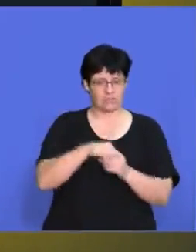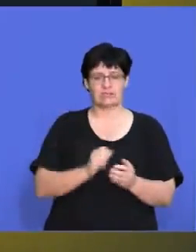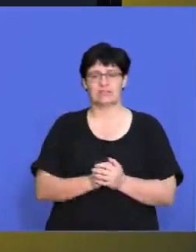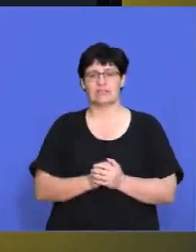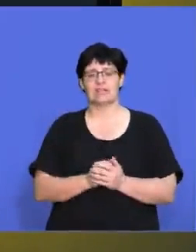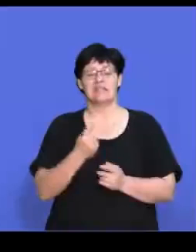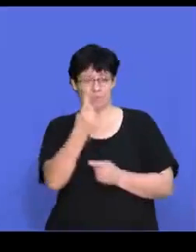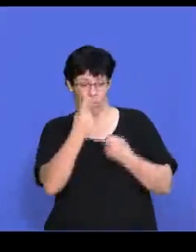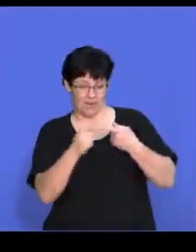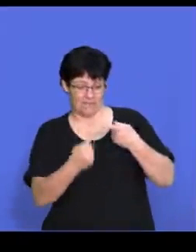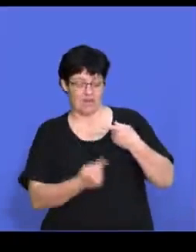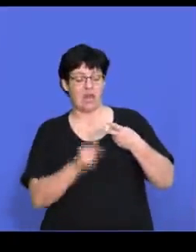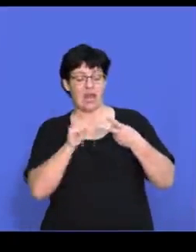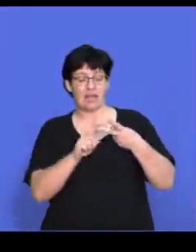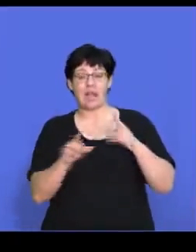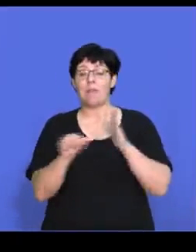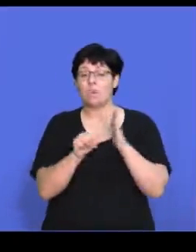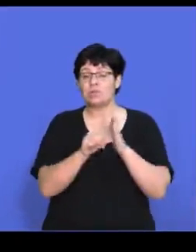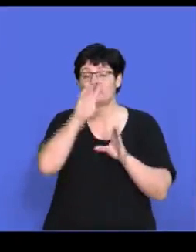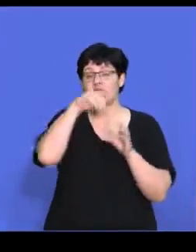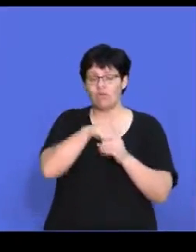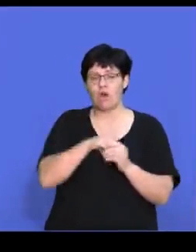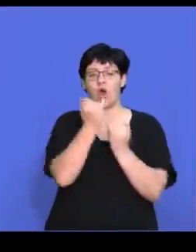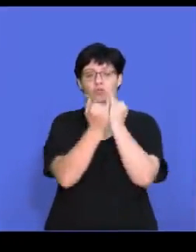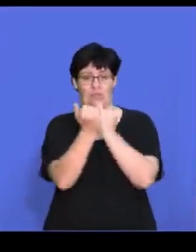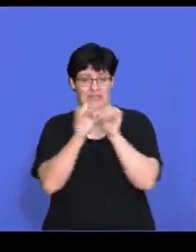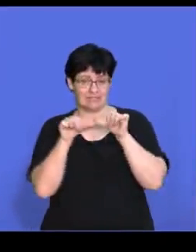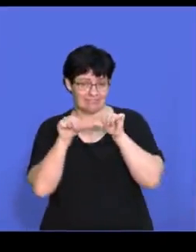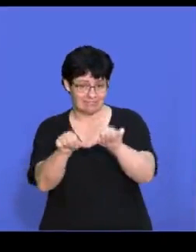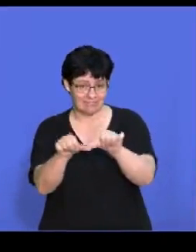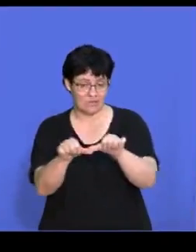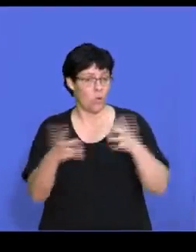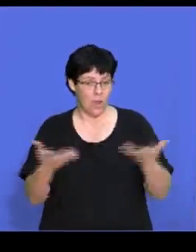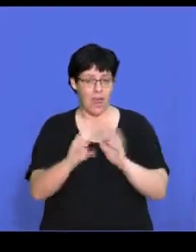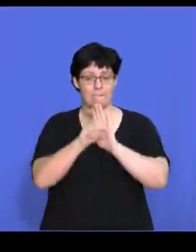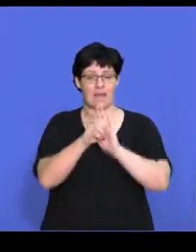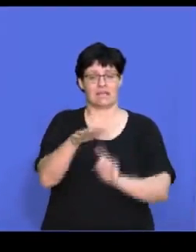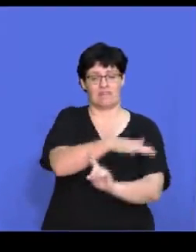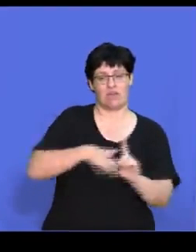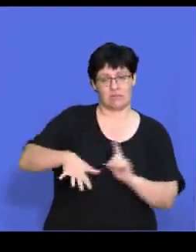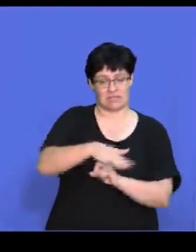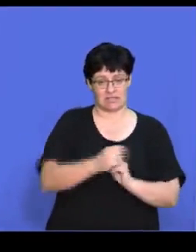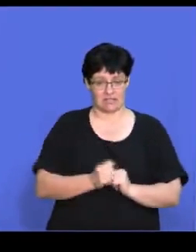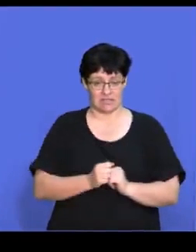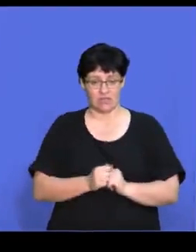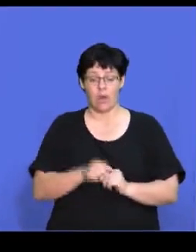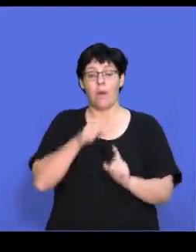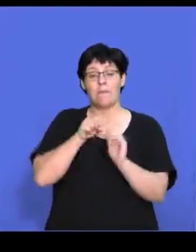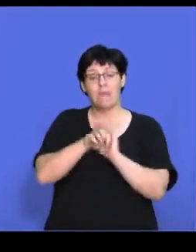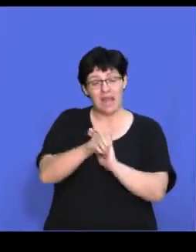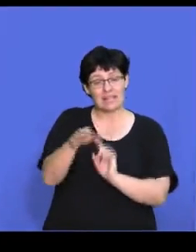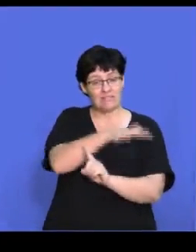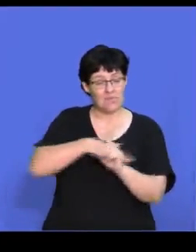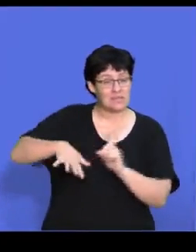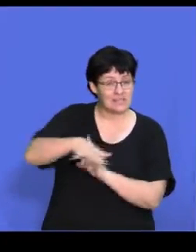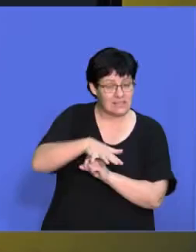Forces is one of them, plays an important role in remaining competitive in the market environments. Remember, the market